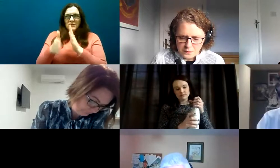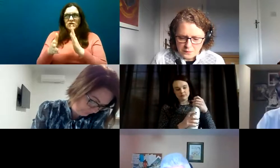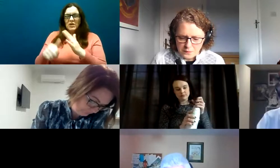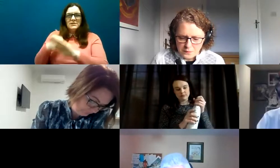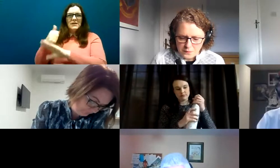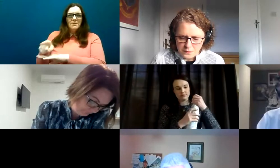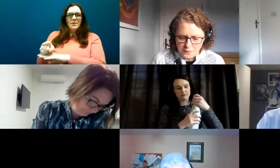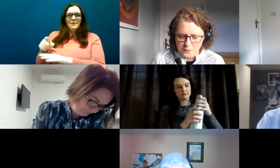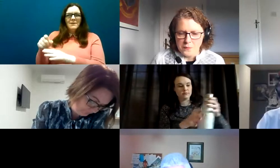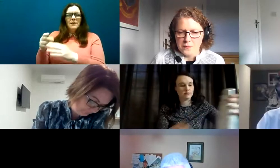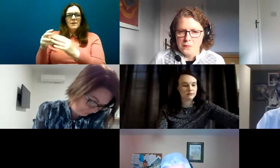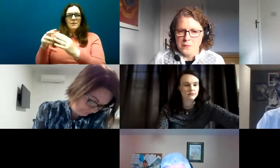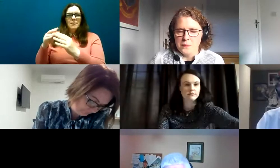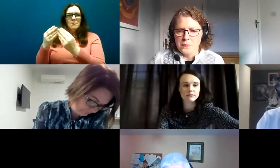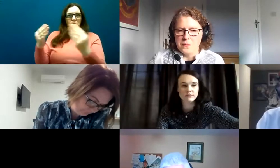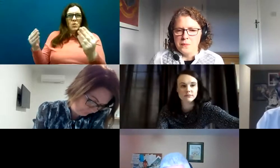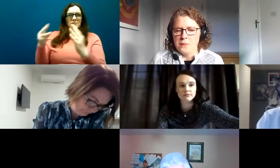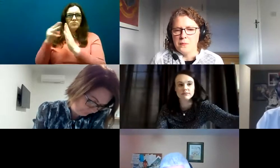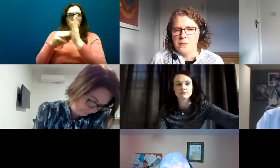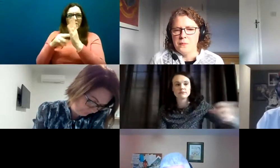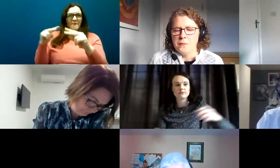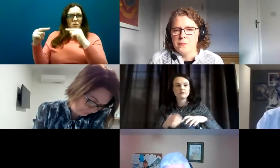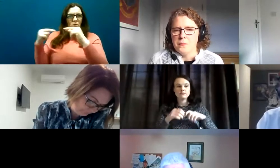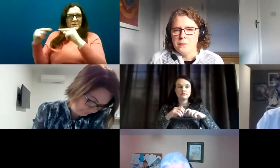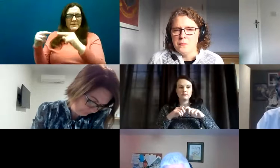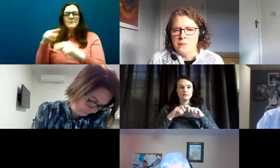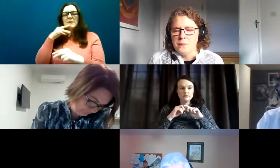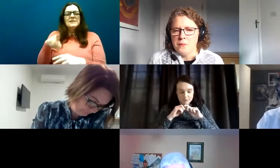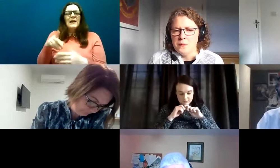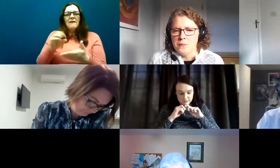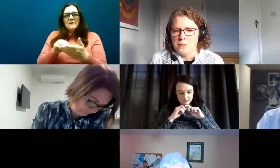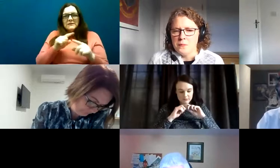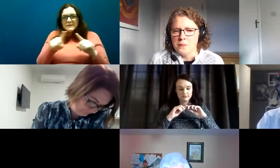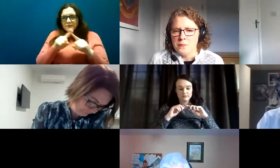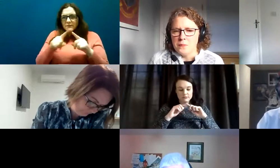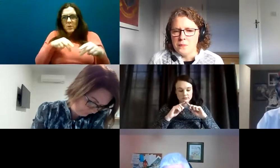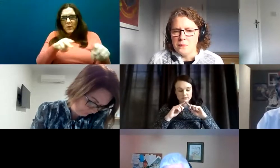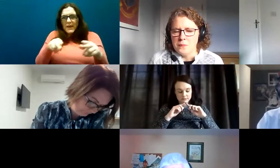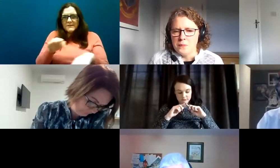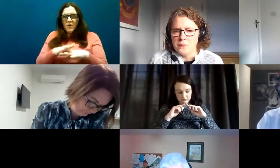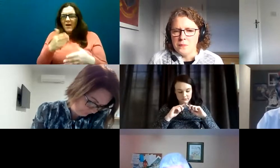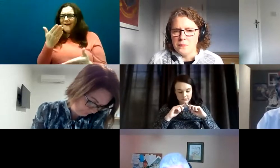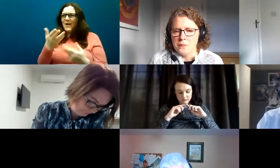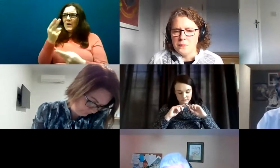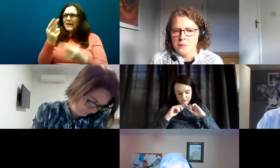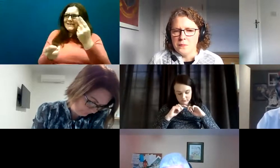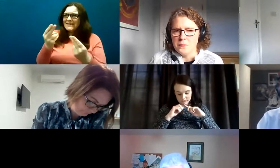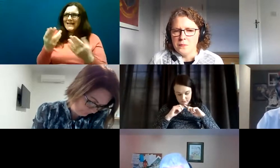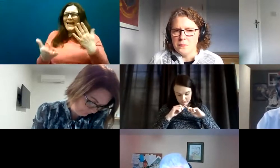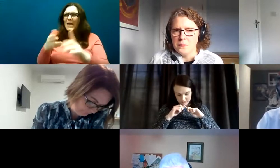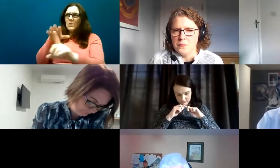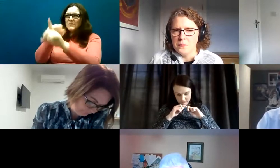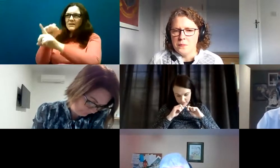work for that program board is to look at different ways in which assessments and diagnosis might be undertaken